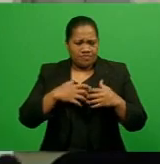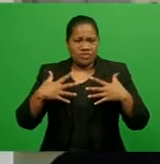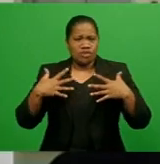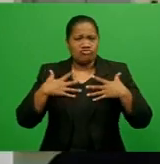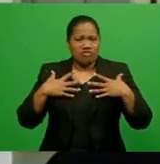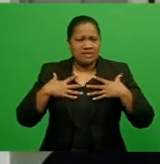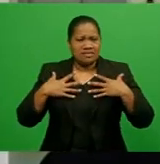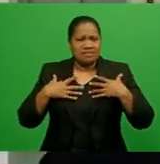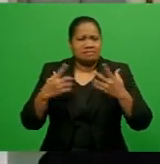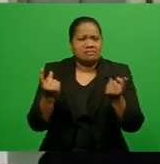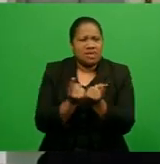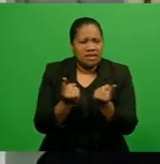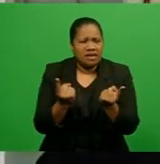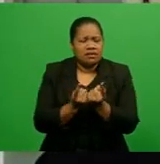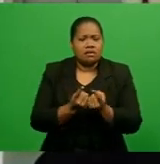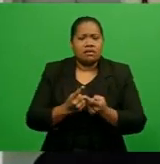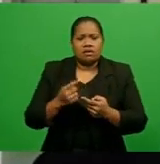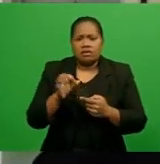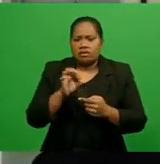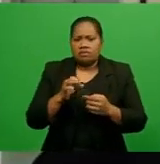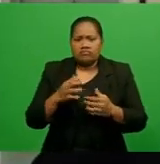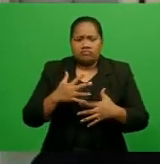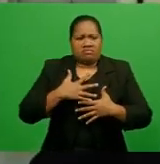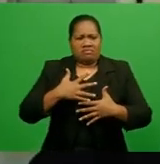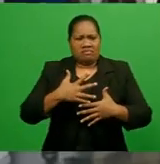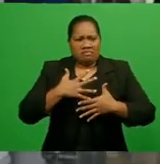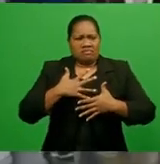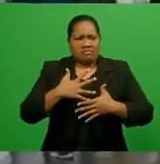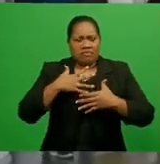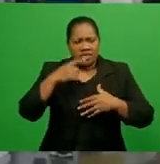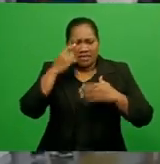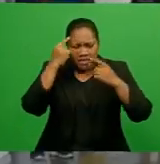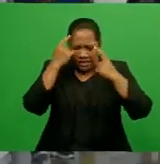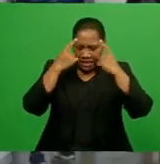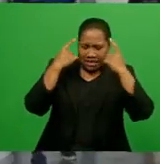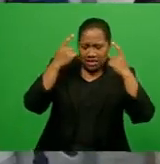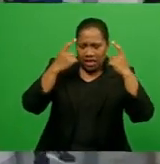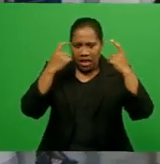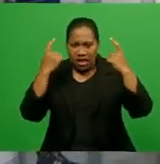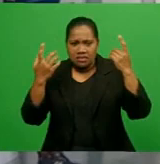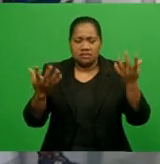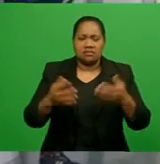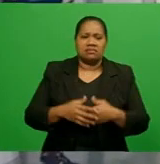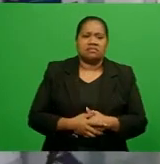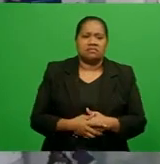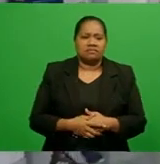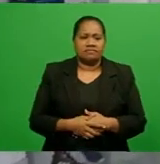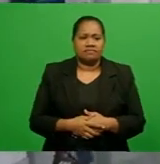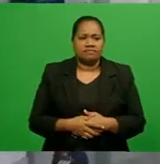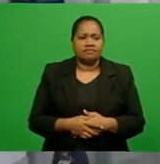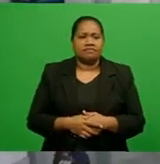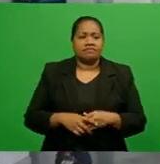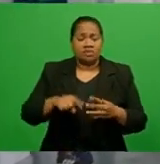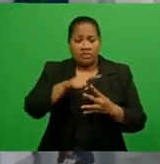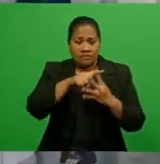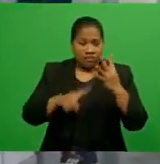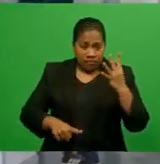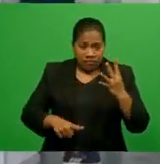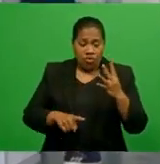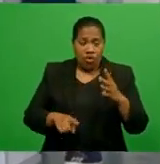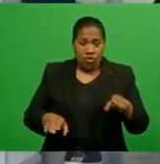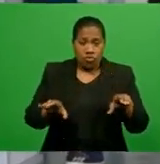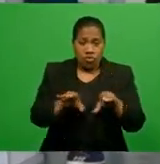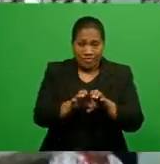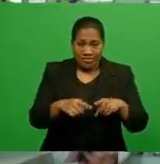shortness of breath, the dizziness, and the sweating. That seems to be the four common things that the patients